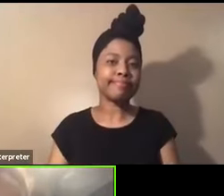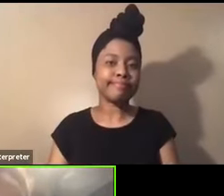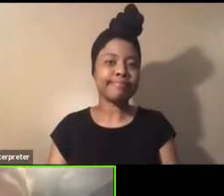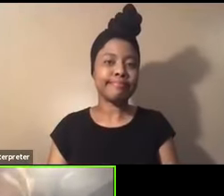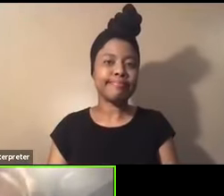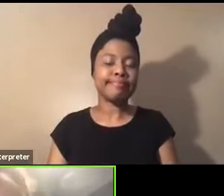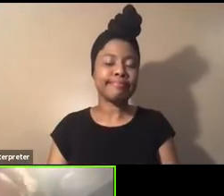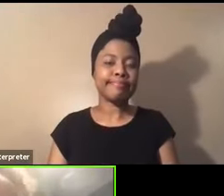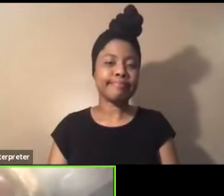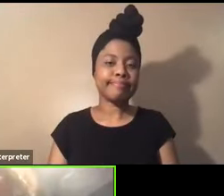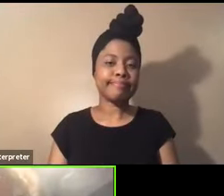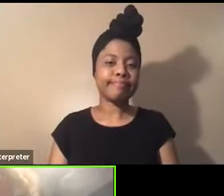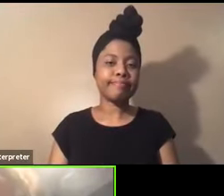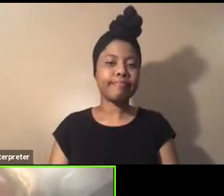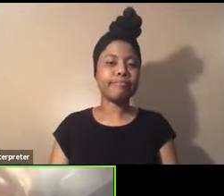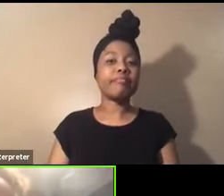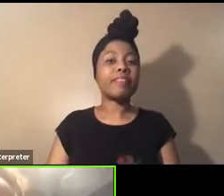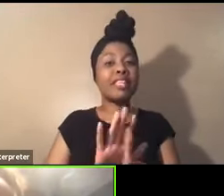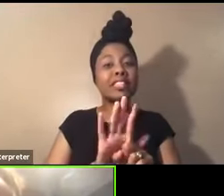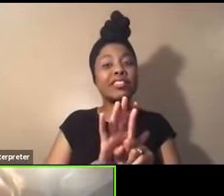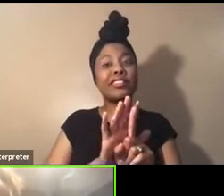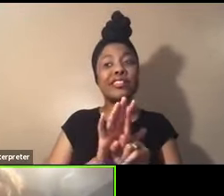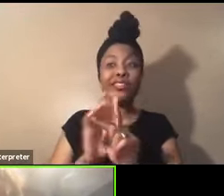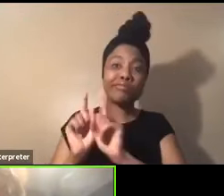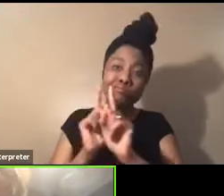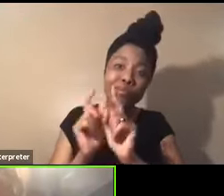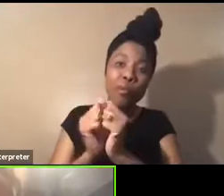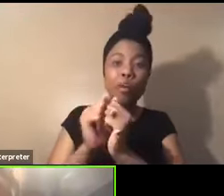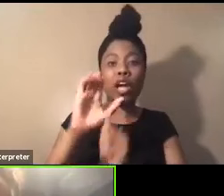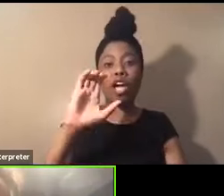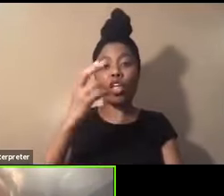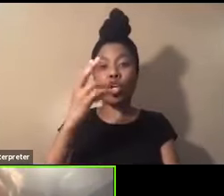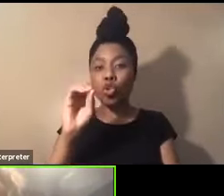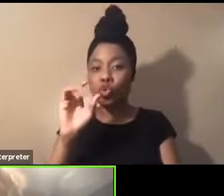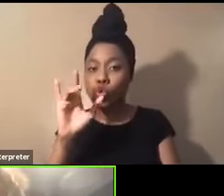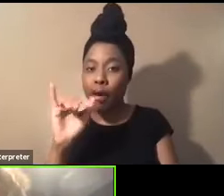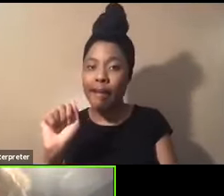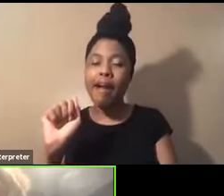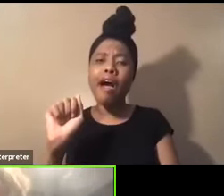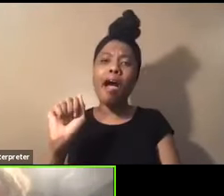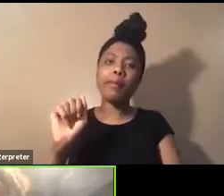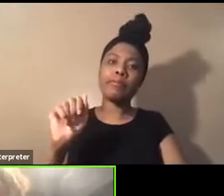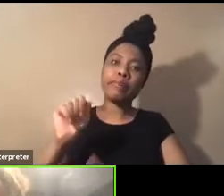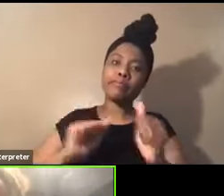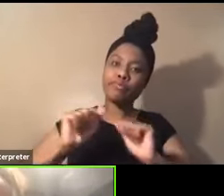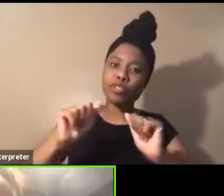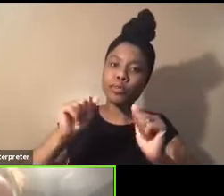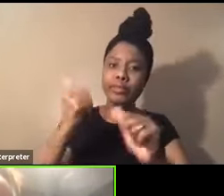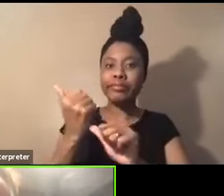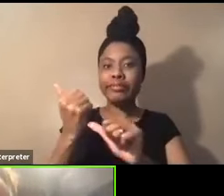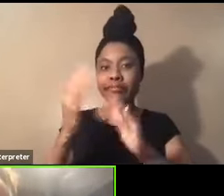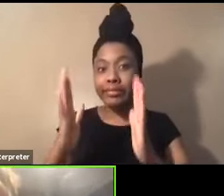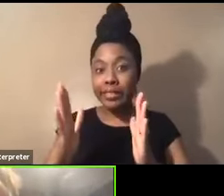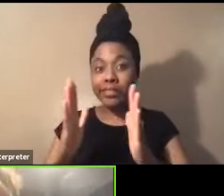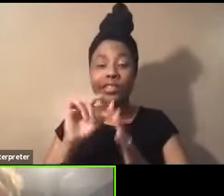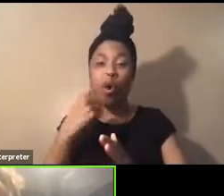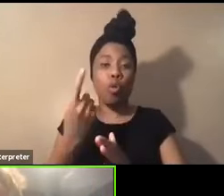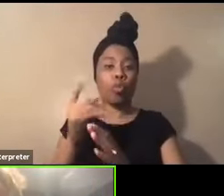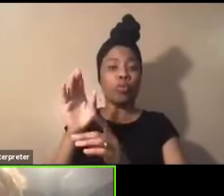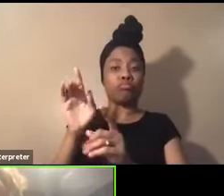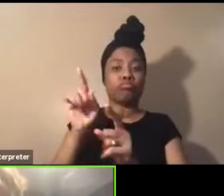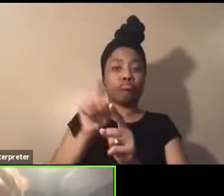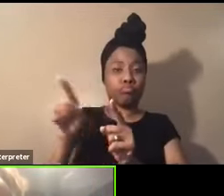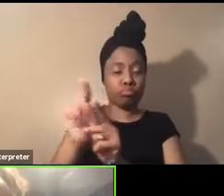she has, she went over to me with Choya and has been my rehearsal assistant, uh, with not only her peers. Um,